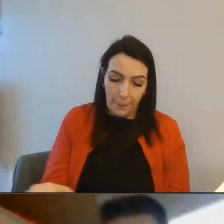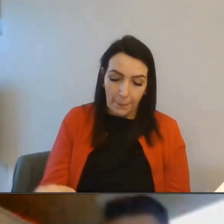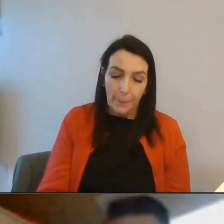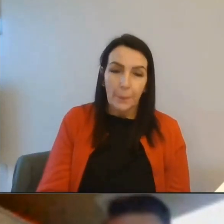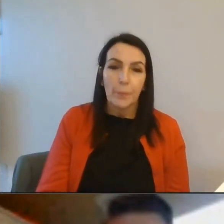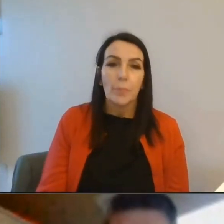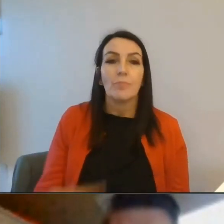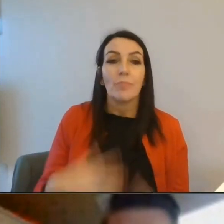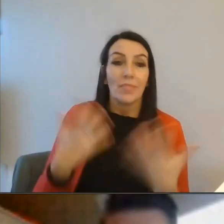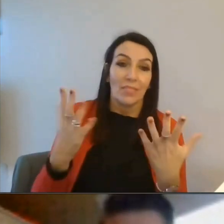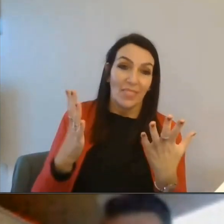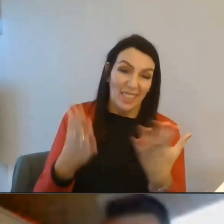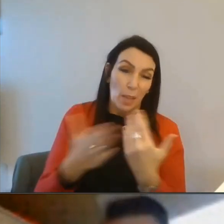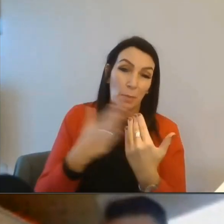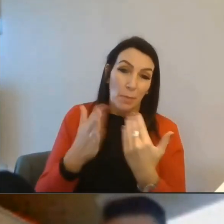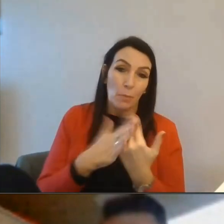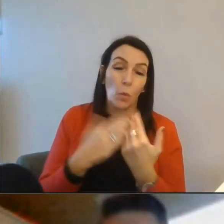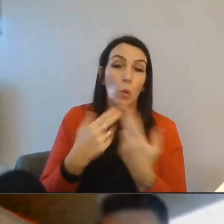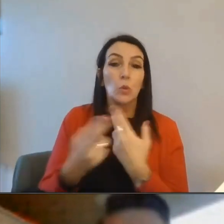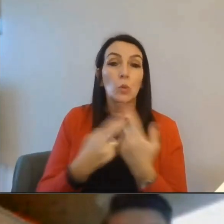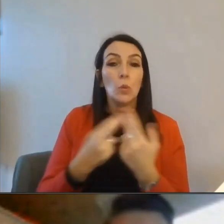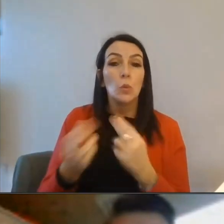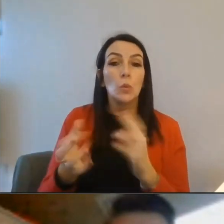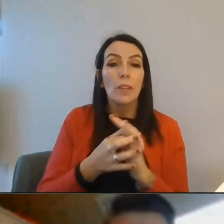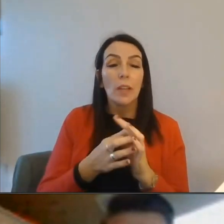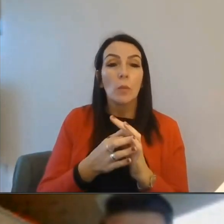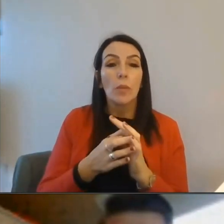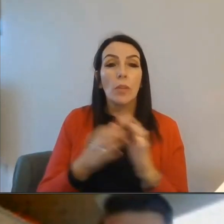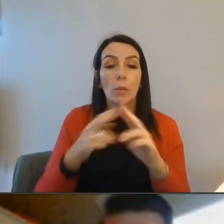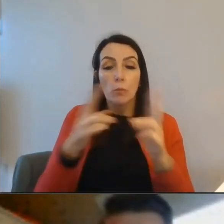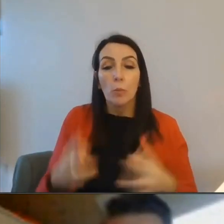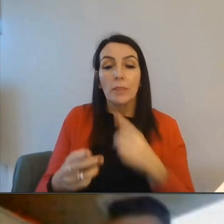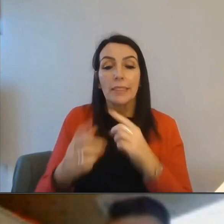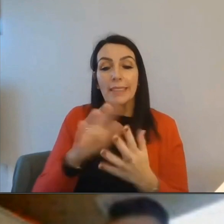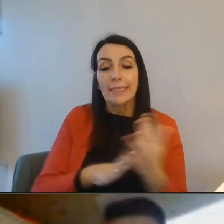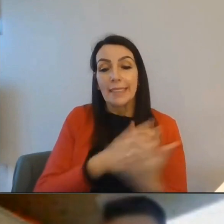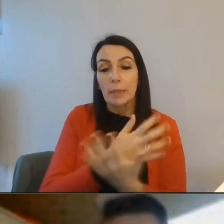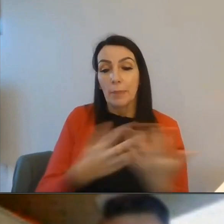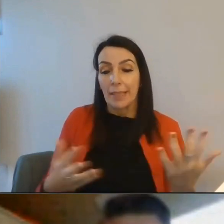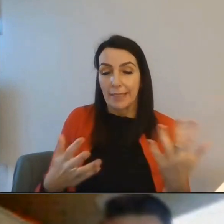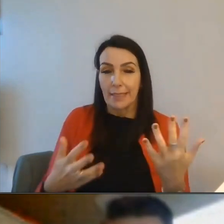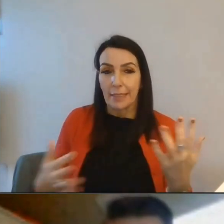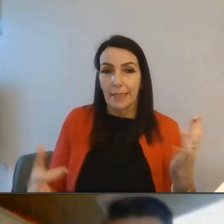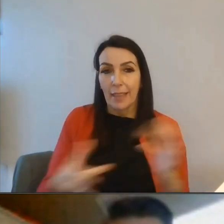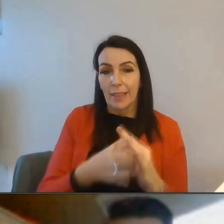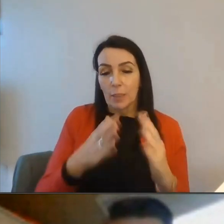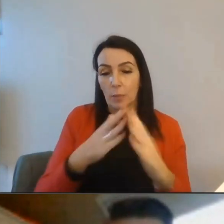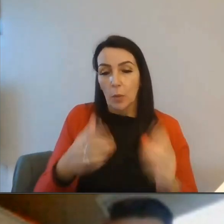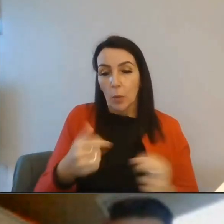So that's just a bit more insight into the underlying property database that feeds into HomeWise.